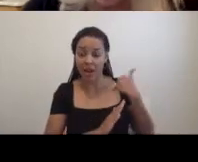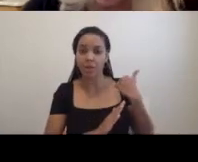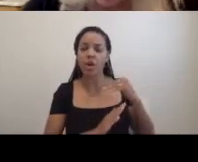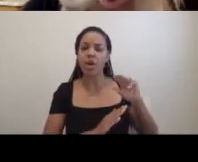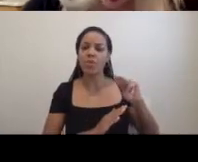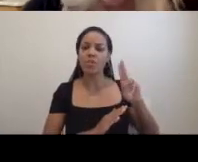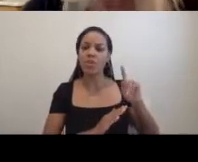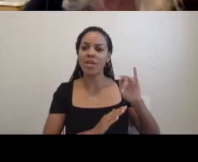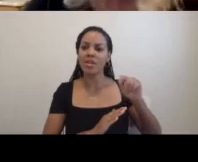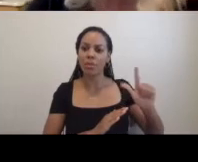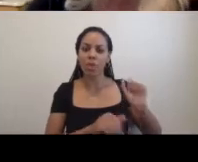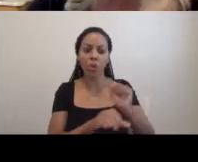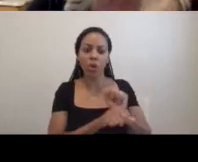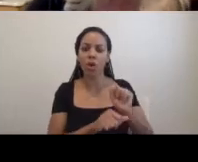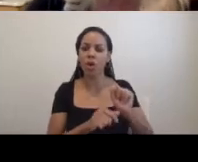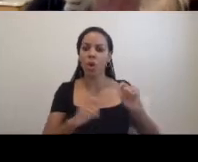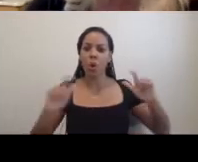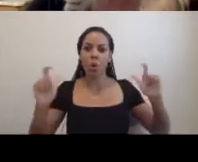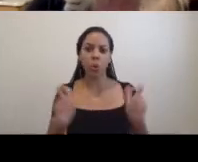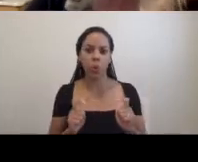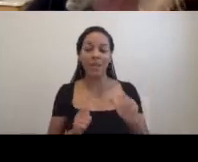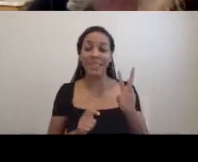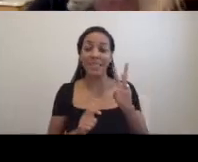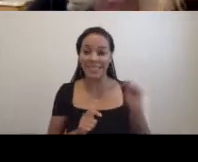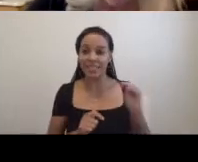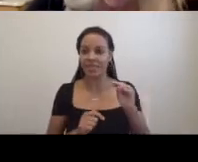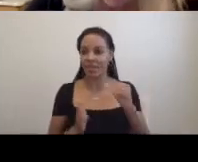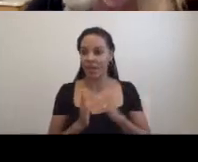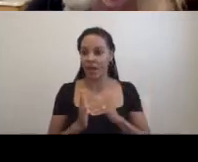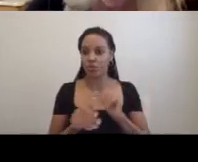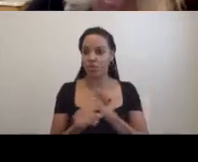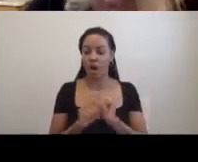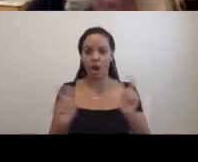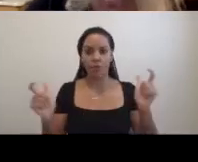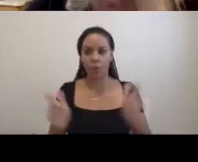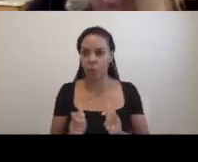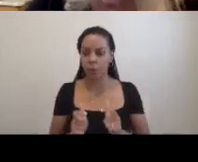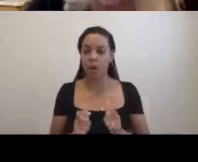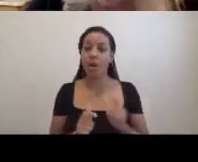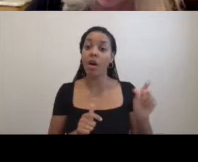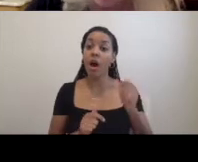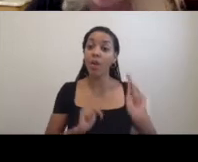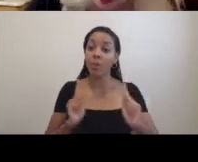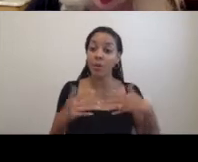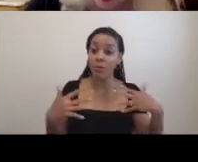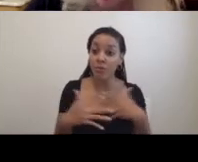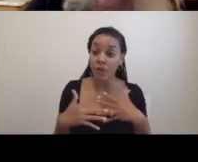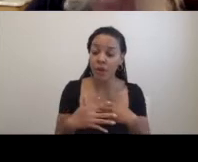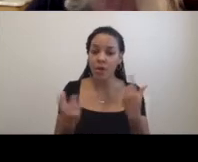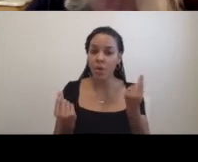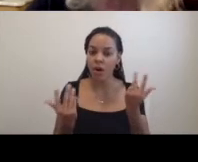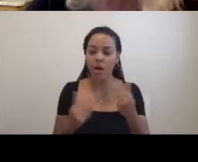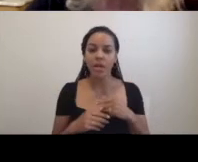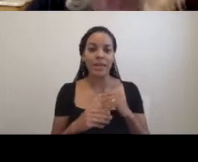was reduced by 60,000 jobs. Another fear was that the Sanitation